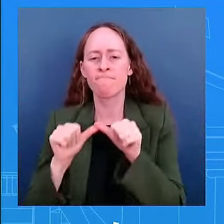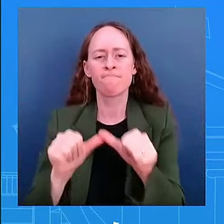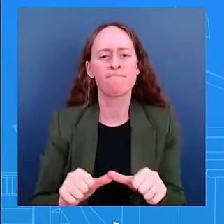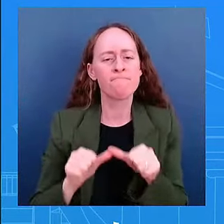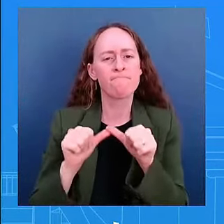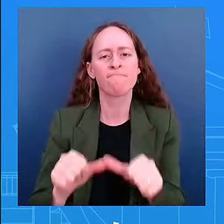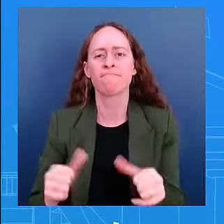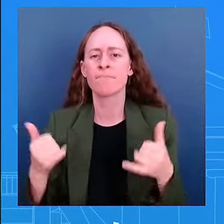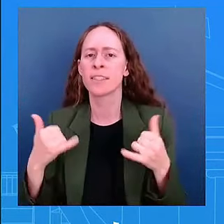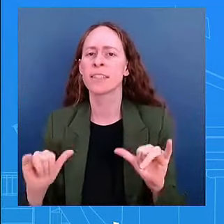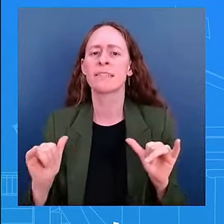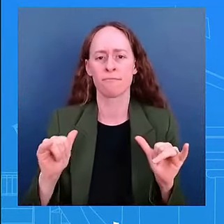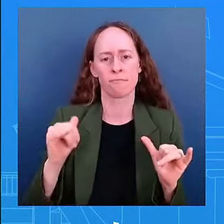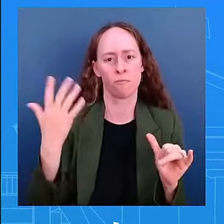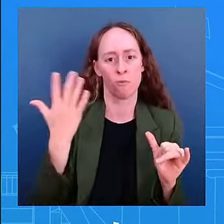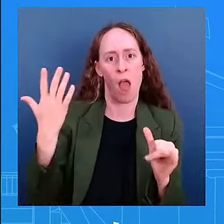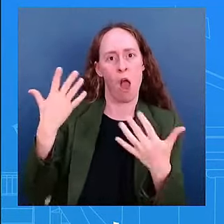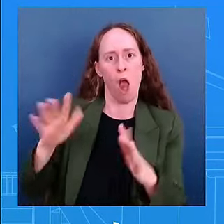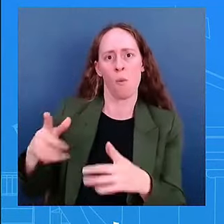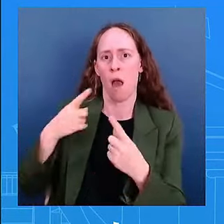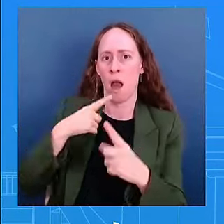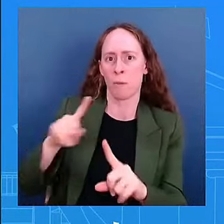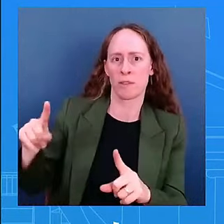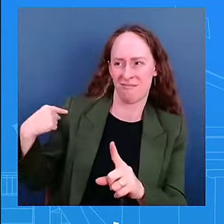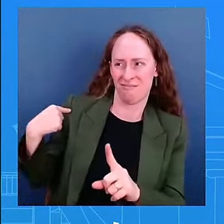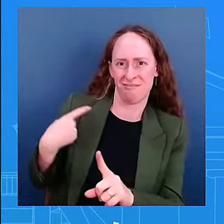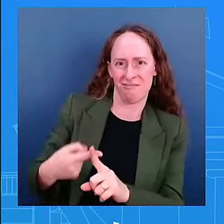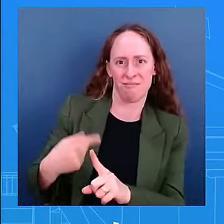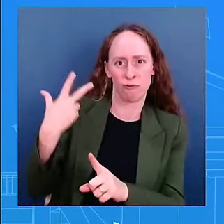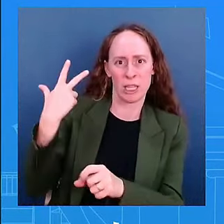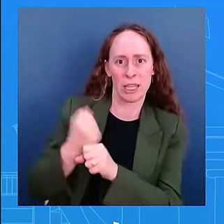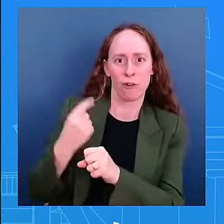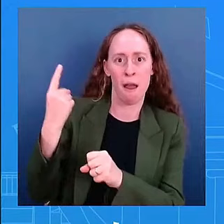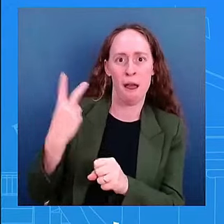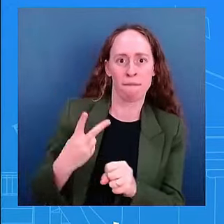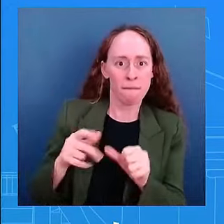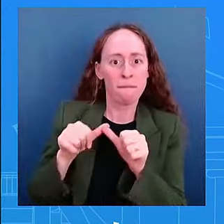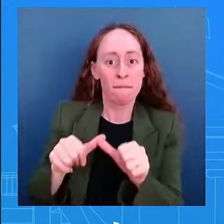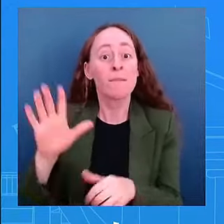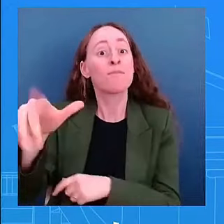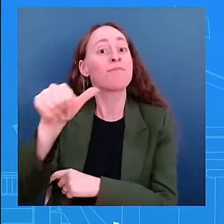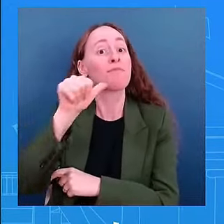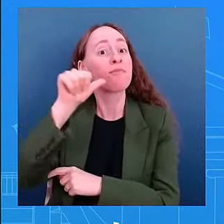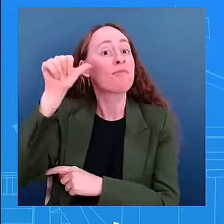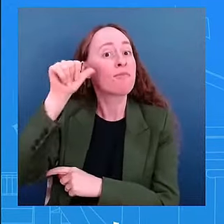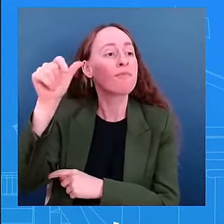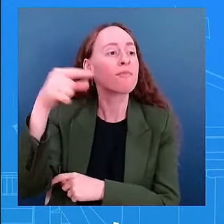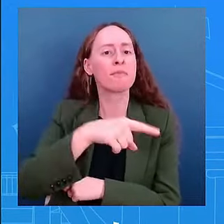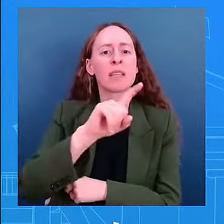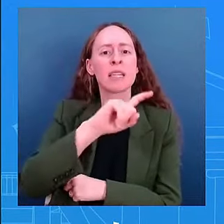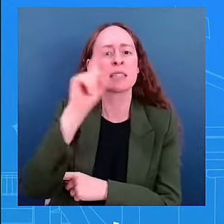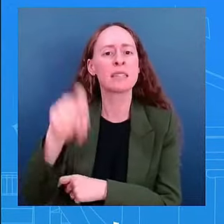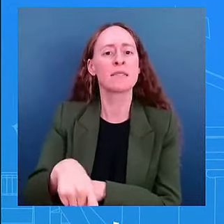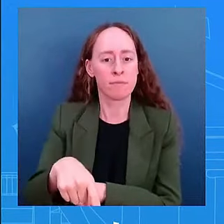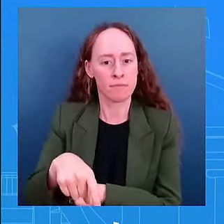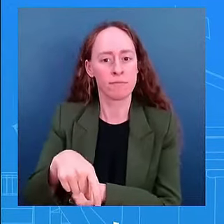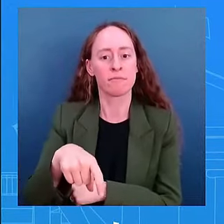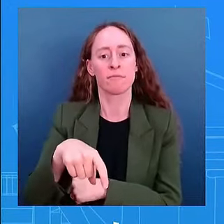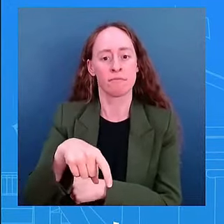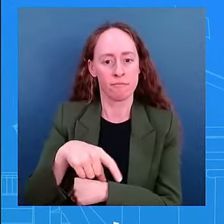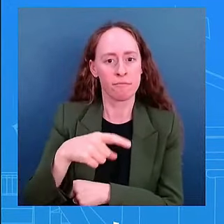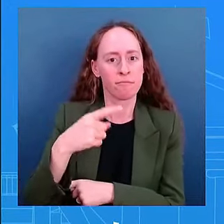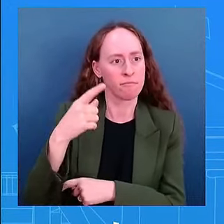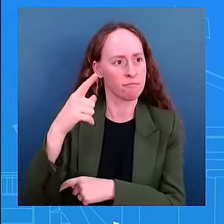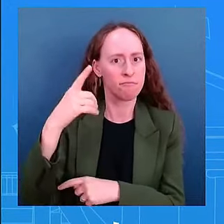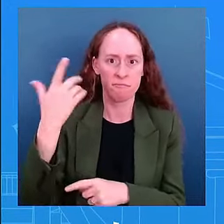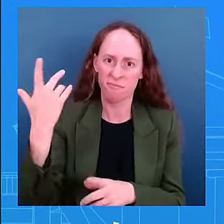a job you saw him on the road yesterday for over 12 hours in texas and he spoke with reporters i've been mentioning many times uh many